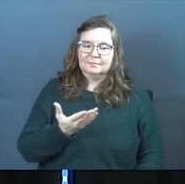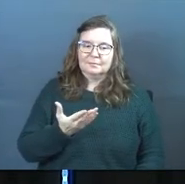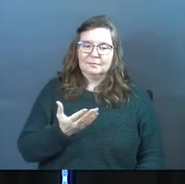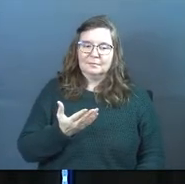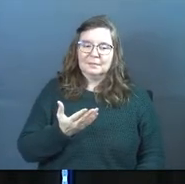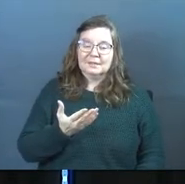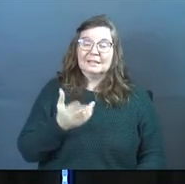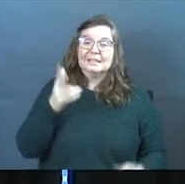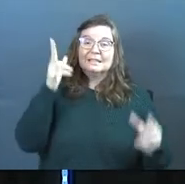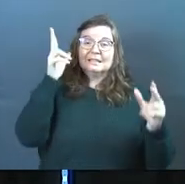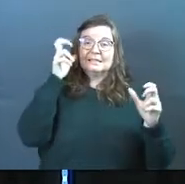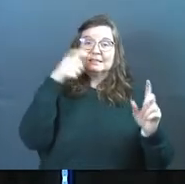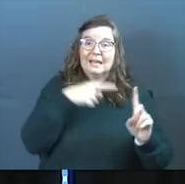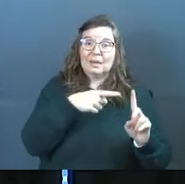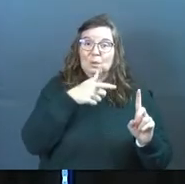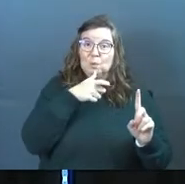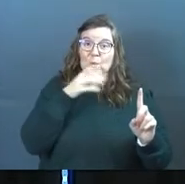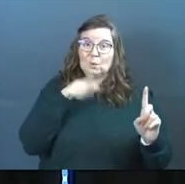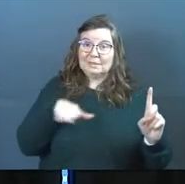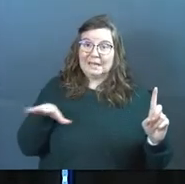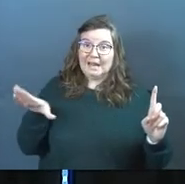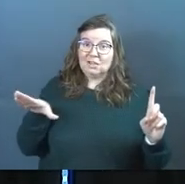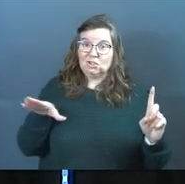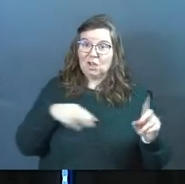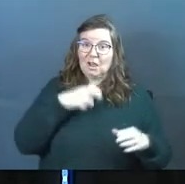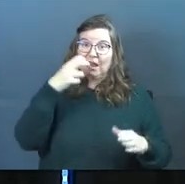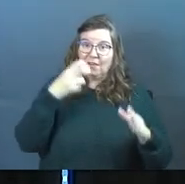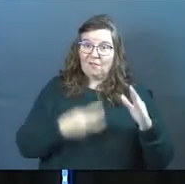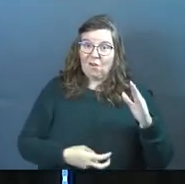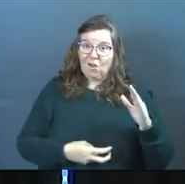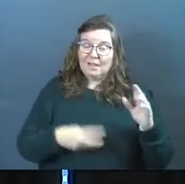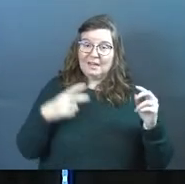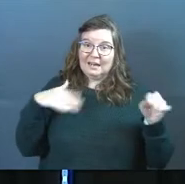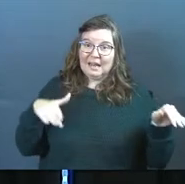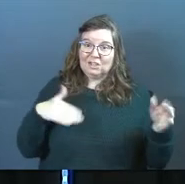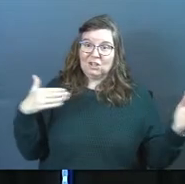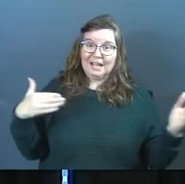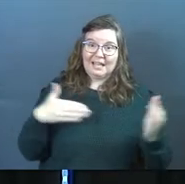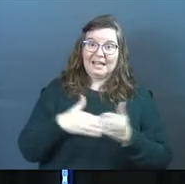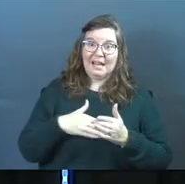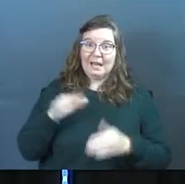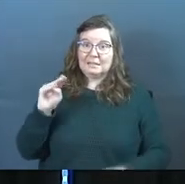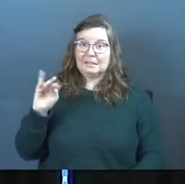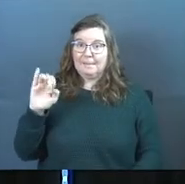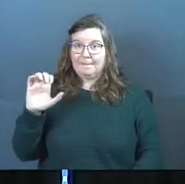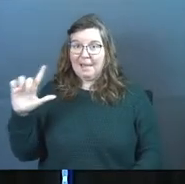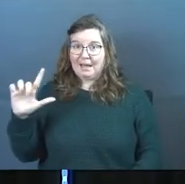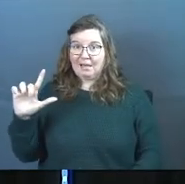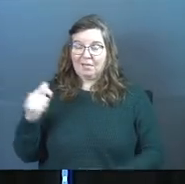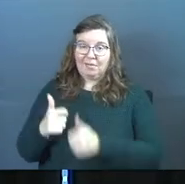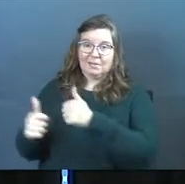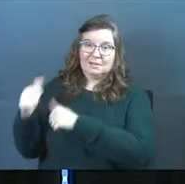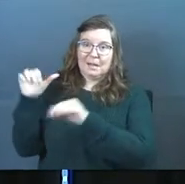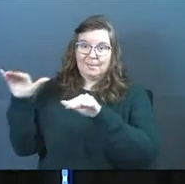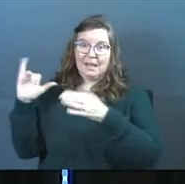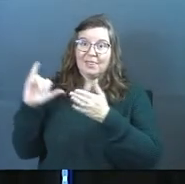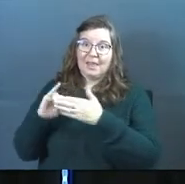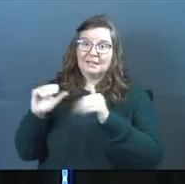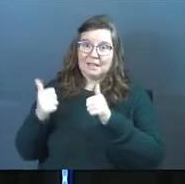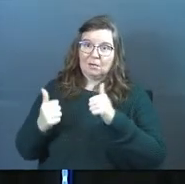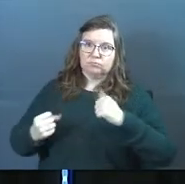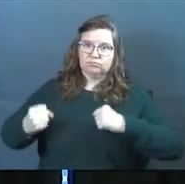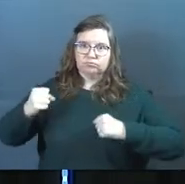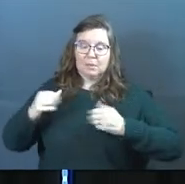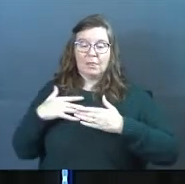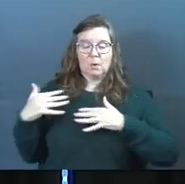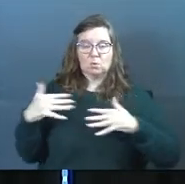It's Satan, who is an angel, a fallen angel, against Michael. And that's how it goes. And there was